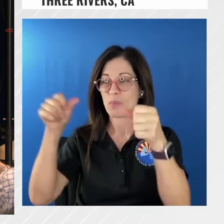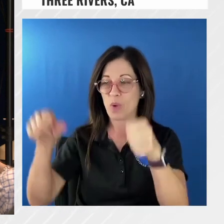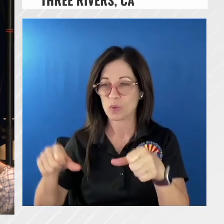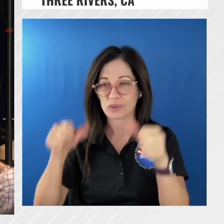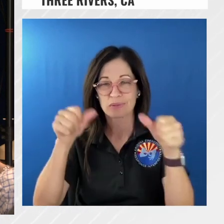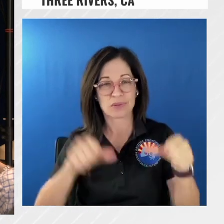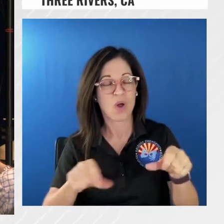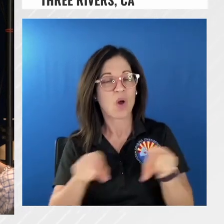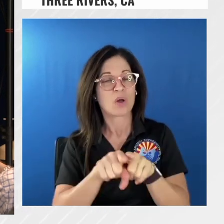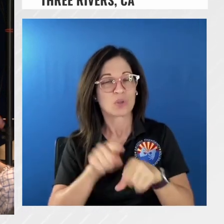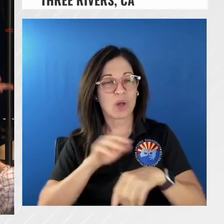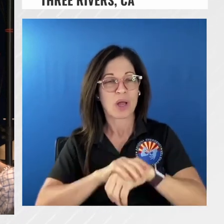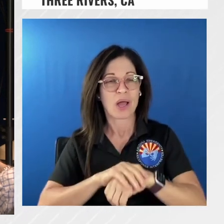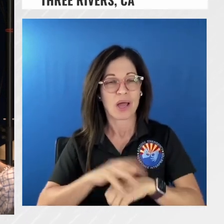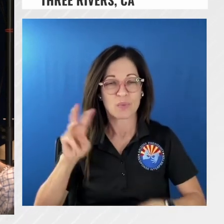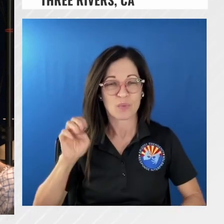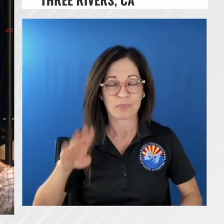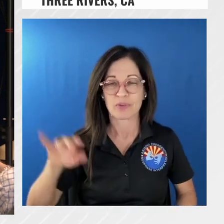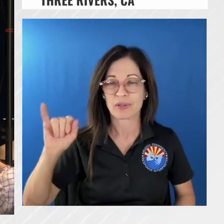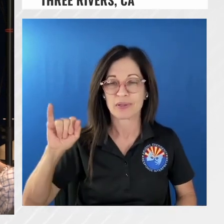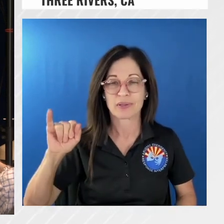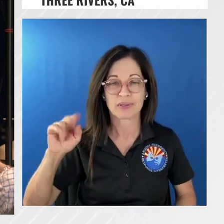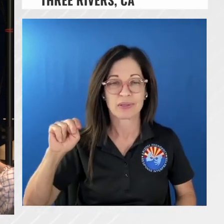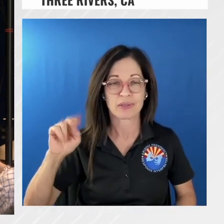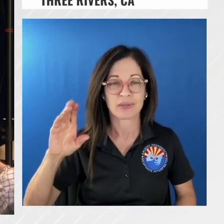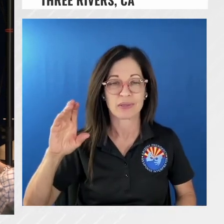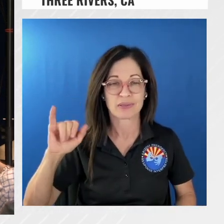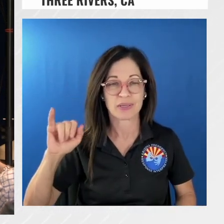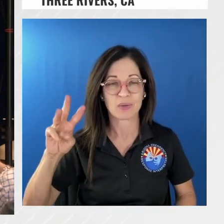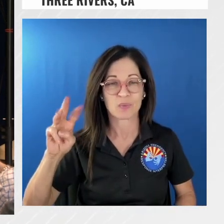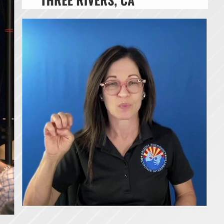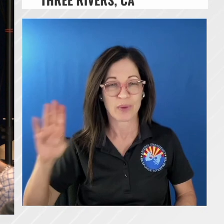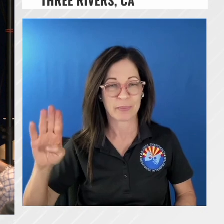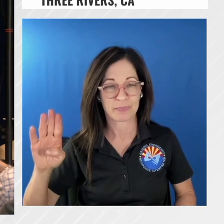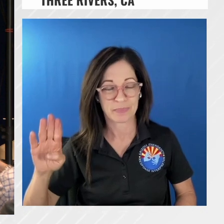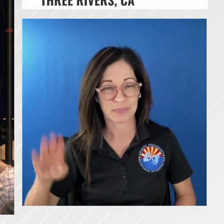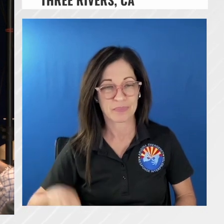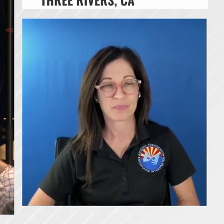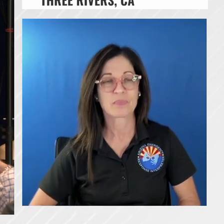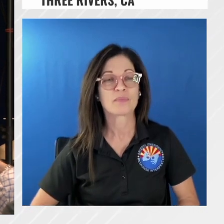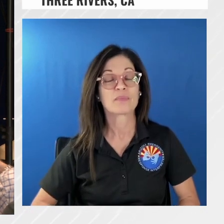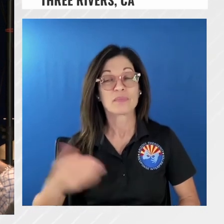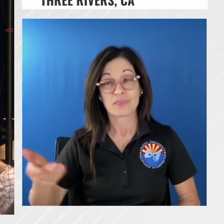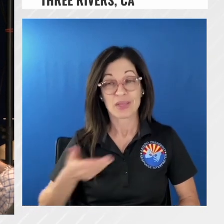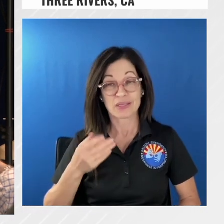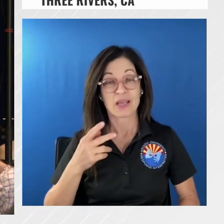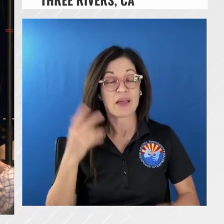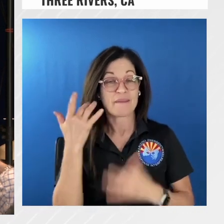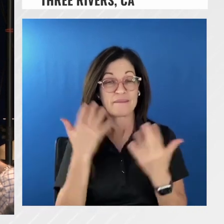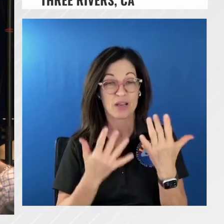next we're going to bring up um the fire management officer from the park